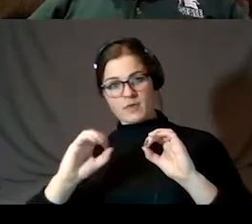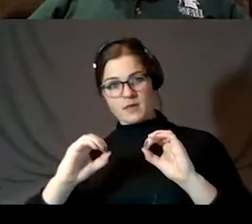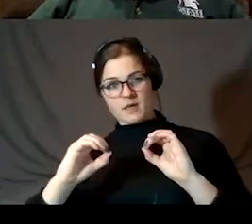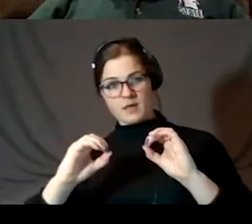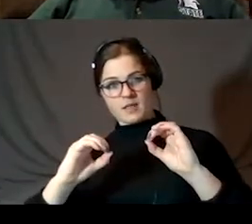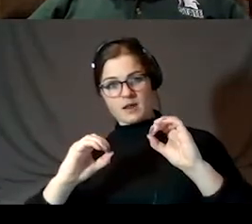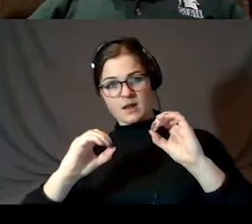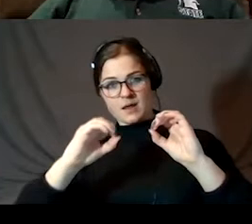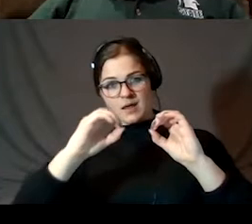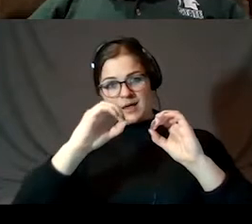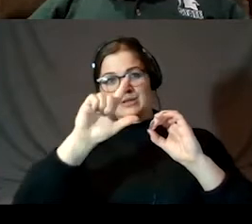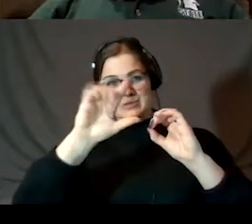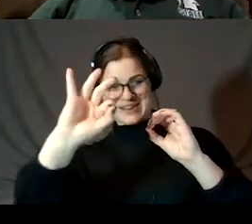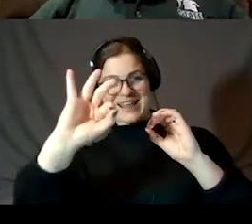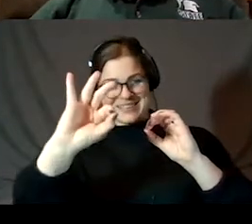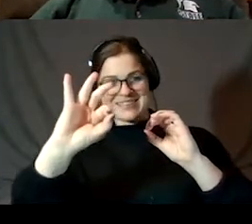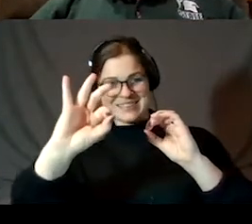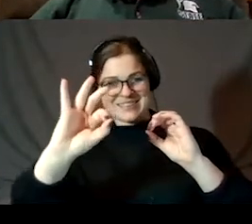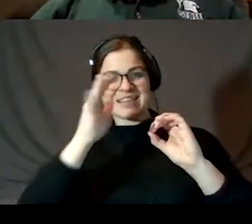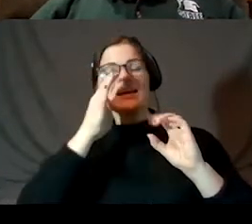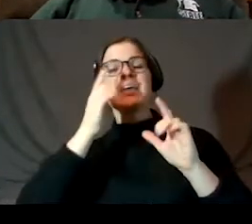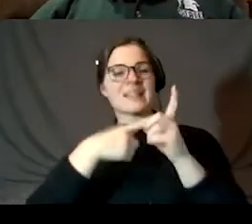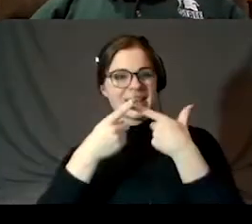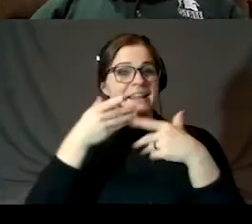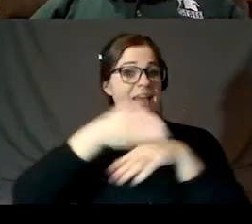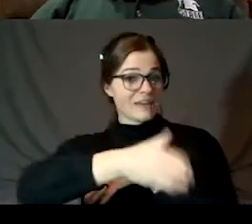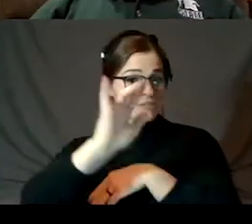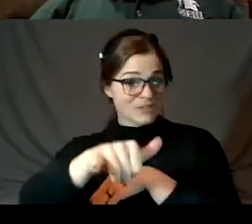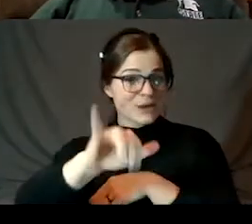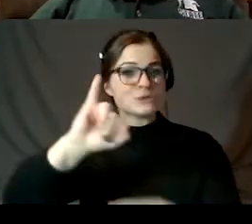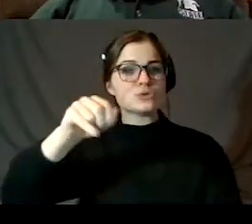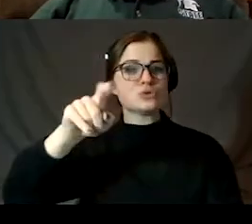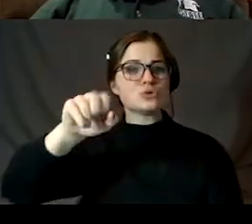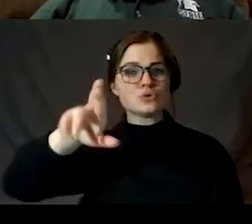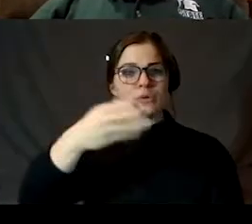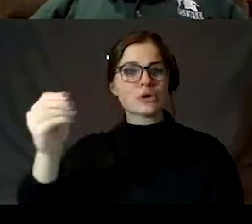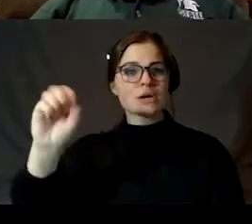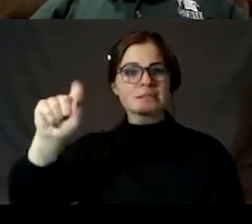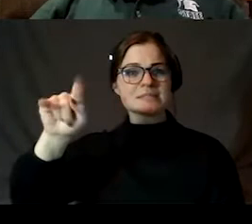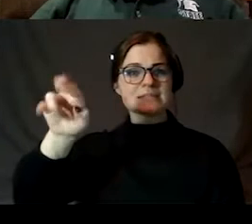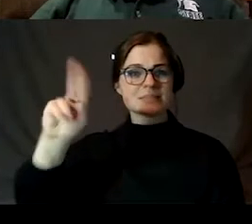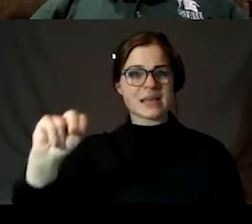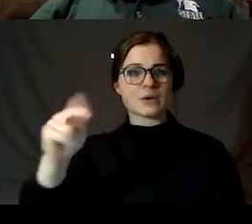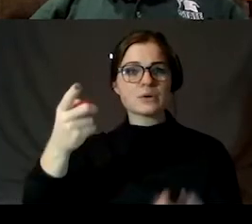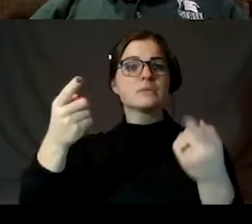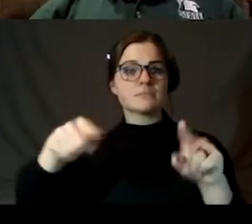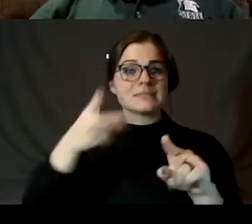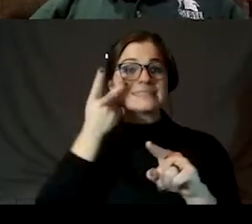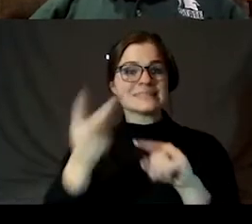And after that, Jupiter and Saturn will go into the morning sky. So we'll be able to see them both, all three of them.